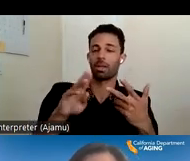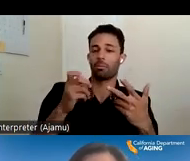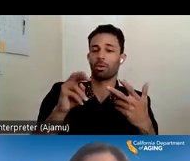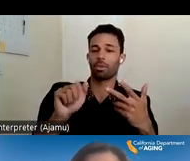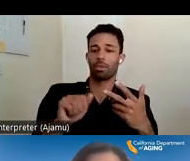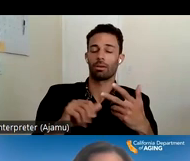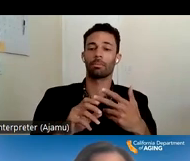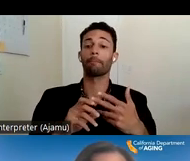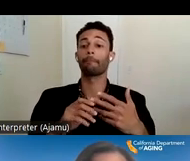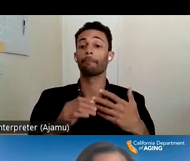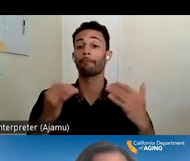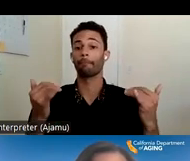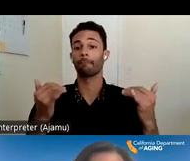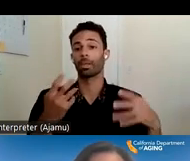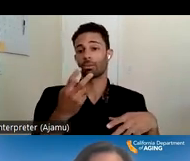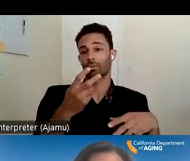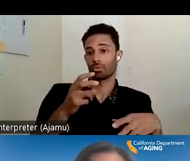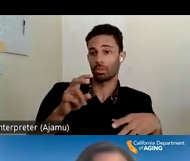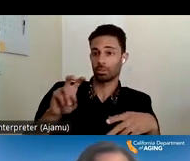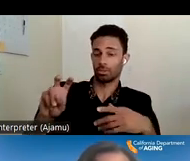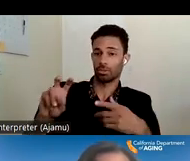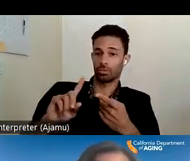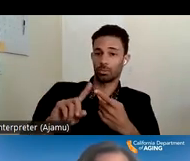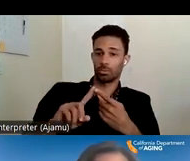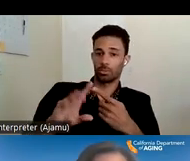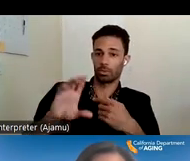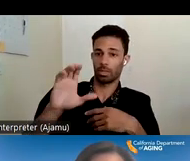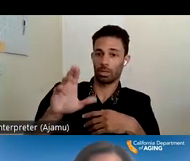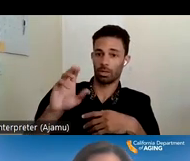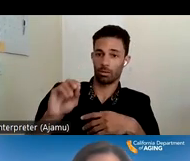and now i will transition it over to carol